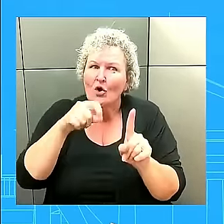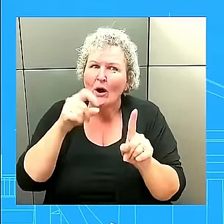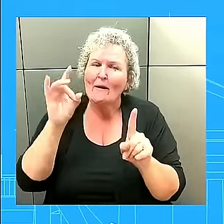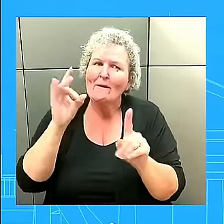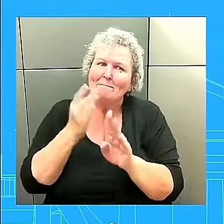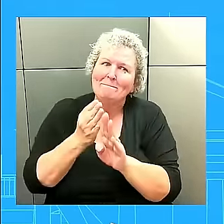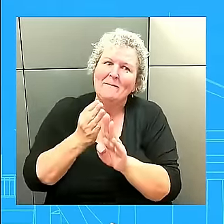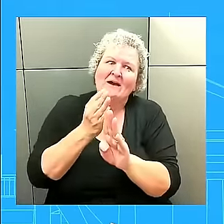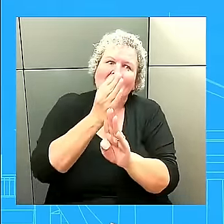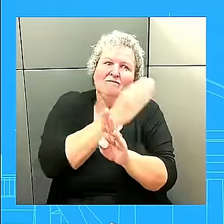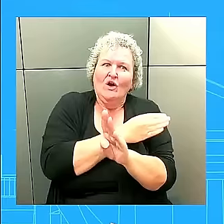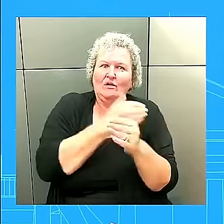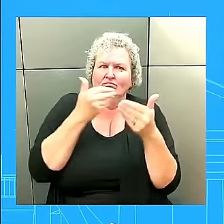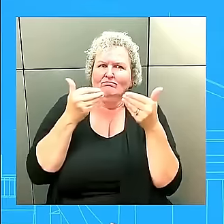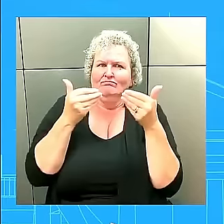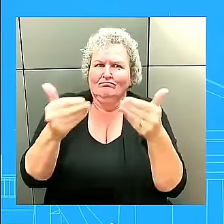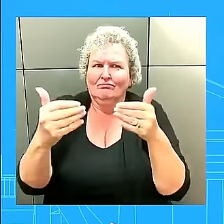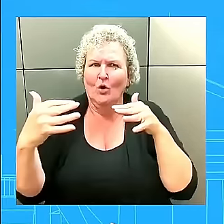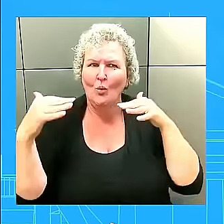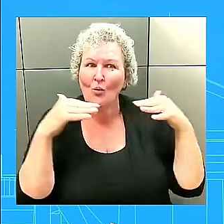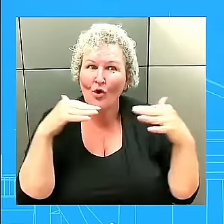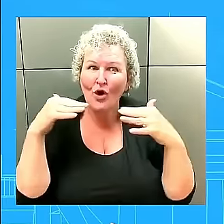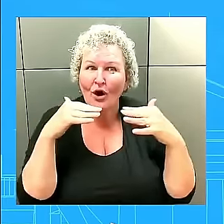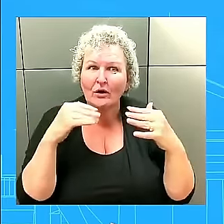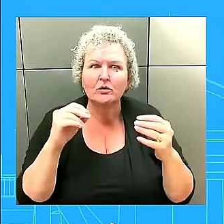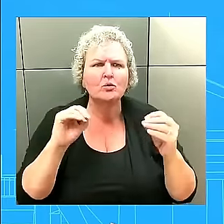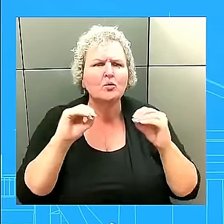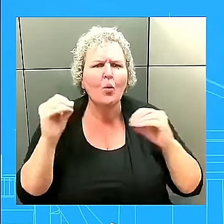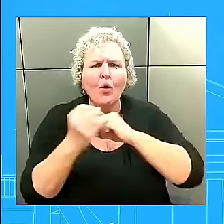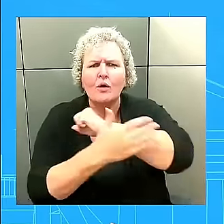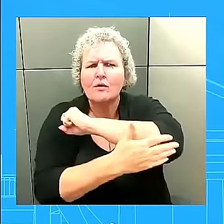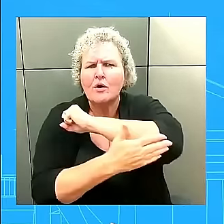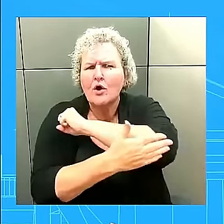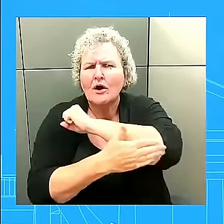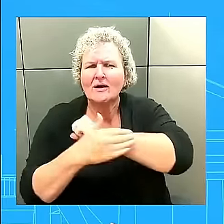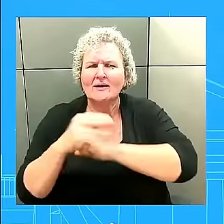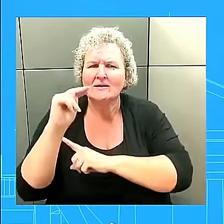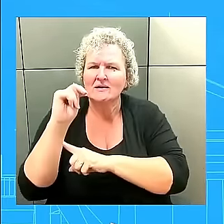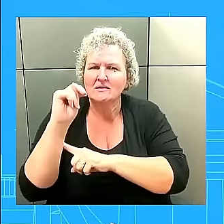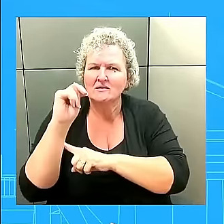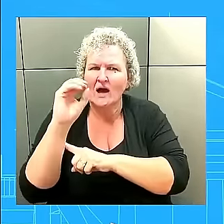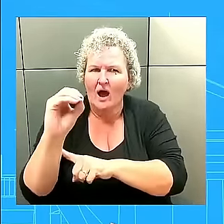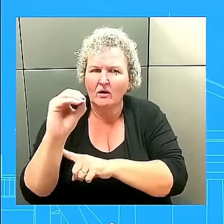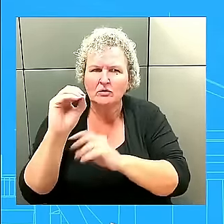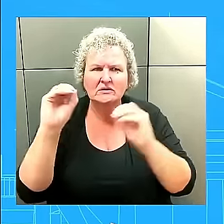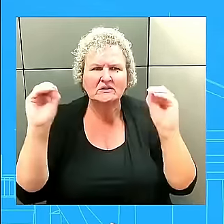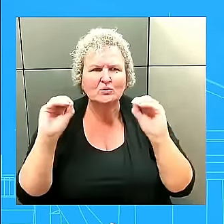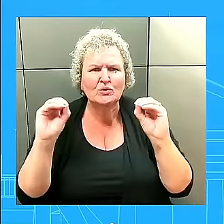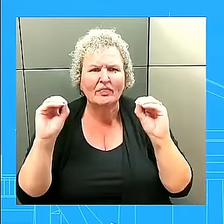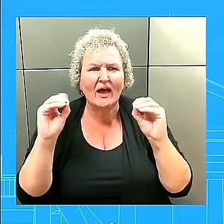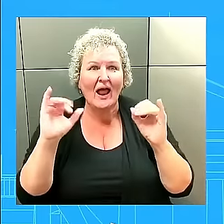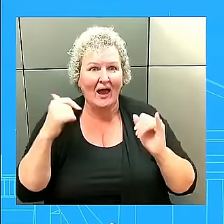line. And no country, no country has done more than the United States to make sure Ukraine is ready. So let's not,